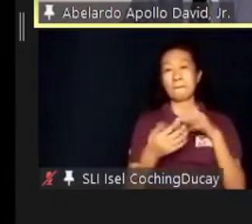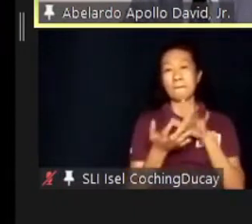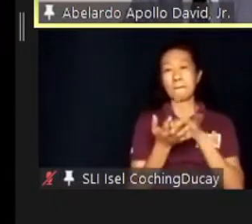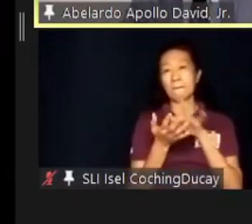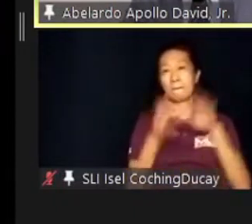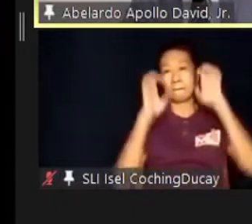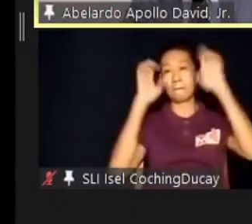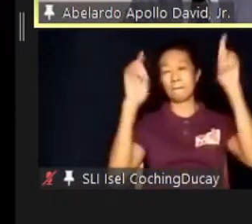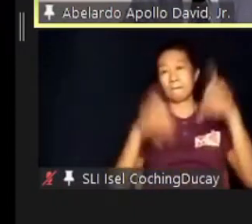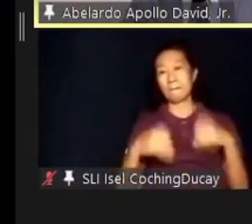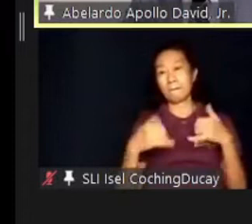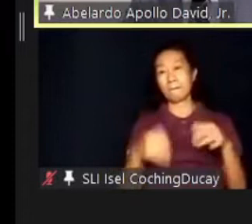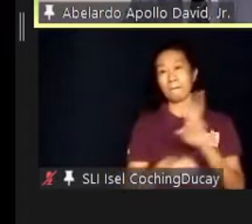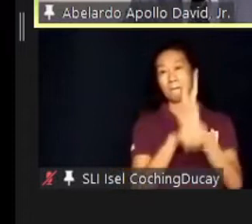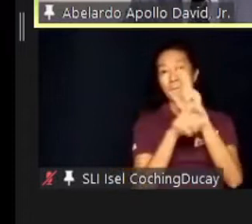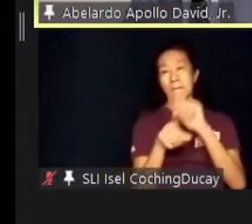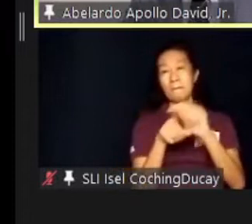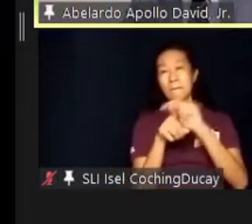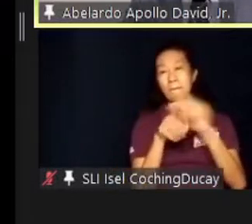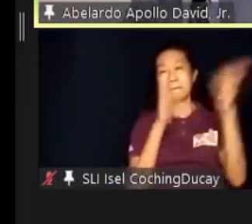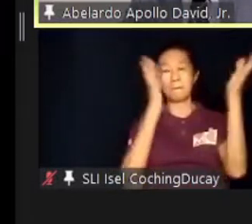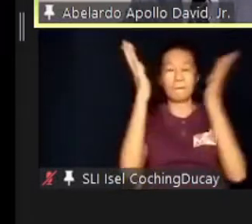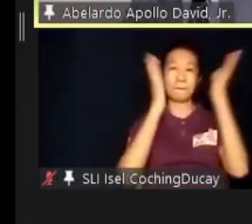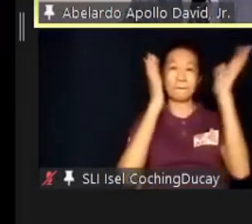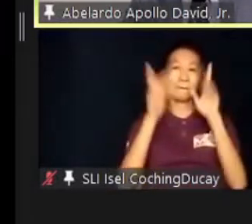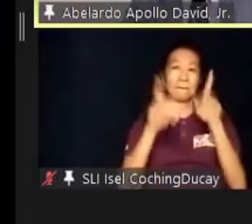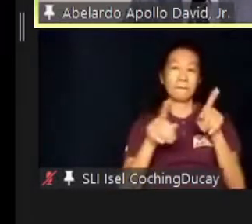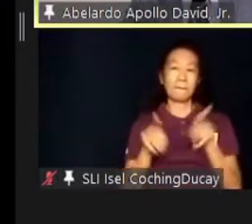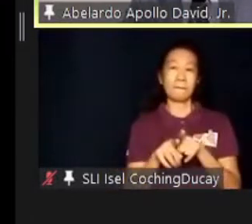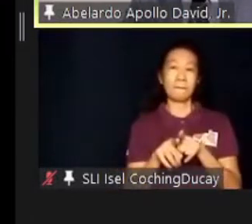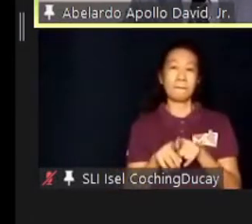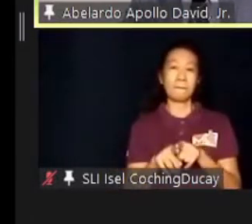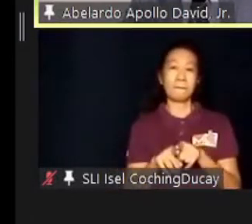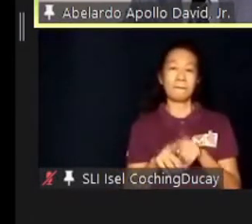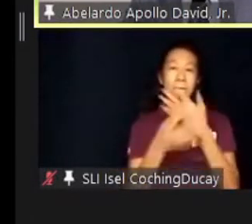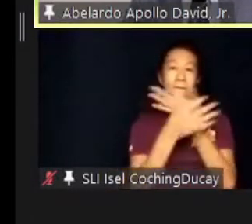recreational, vocational training services as needed and for free.